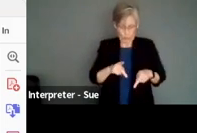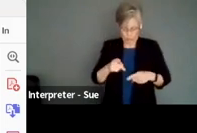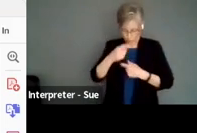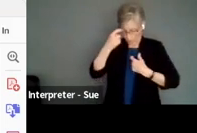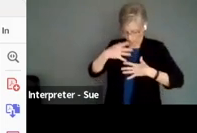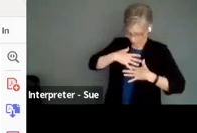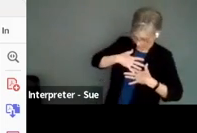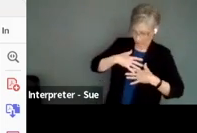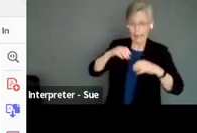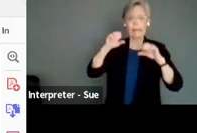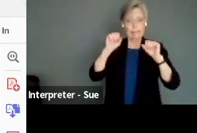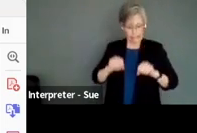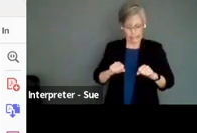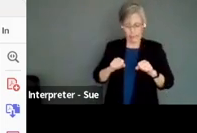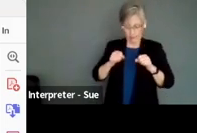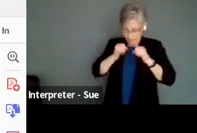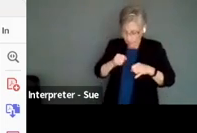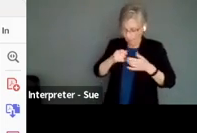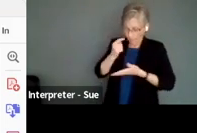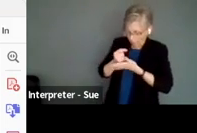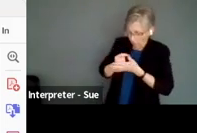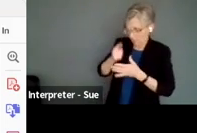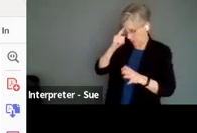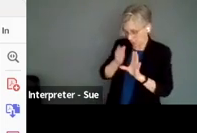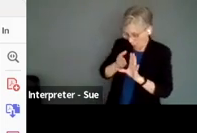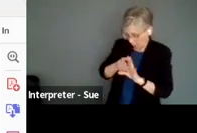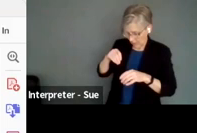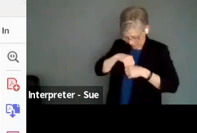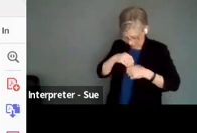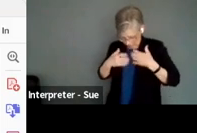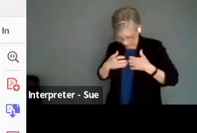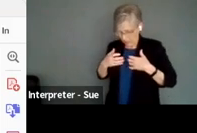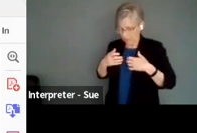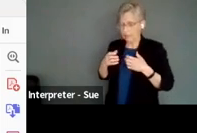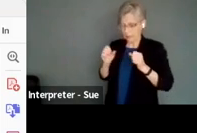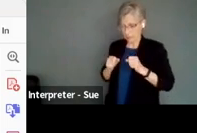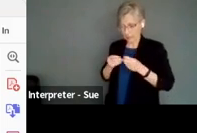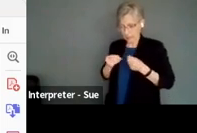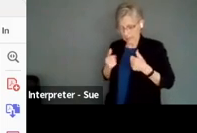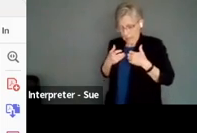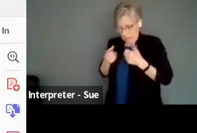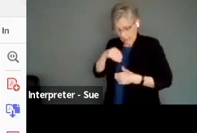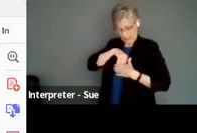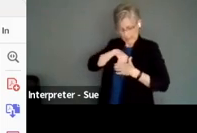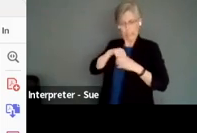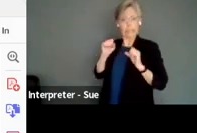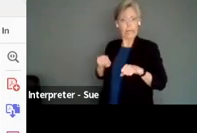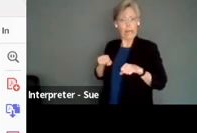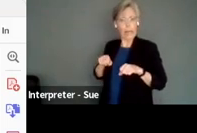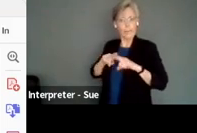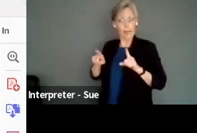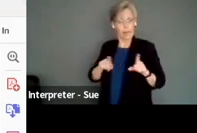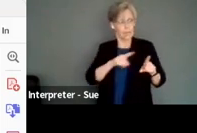heal that through individualized therapy, psychology. Those individualized traumas can be healed from within. External